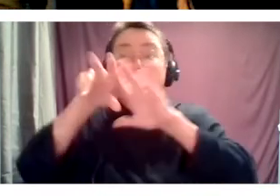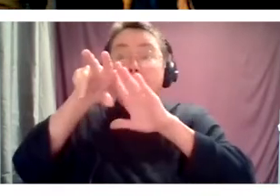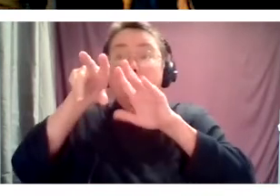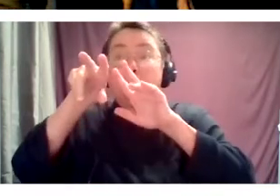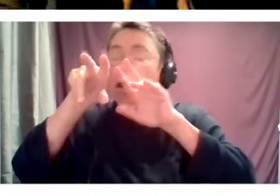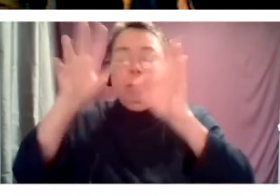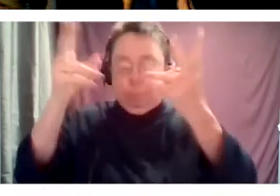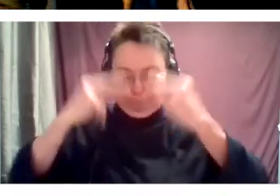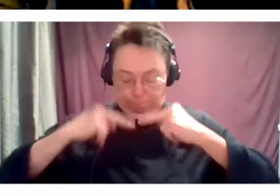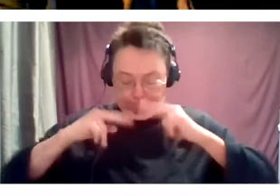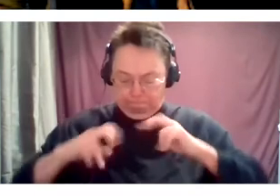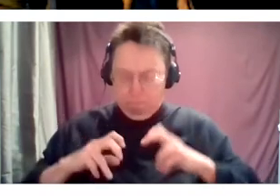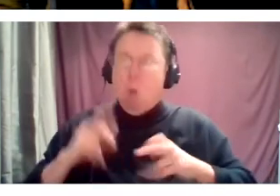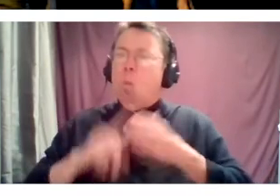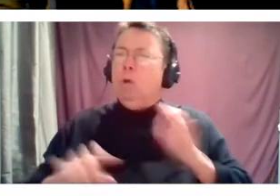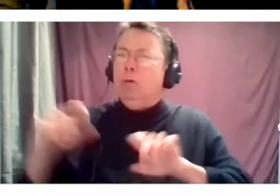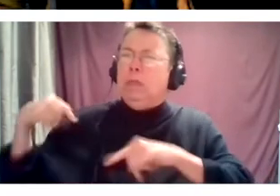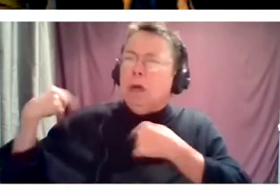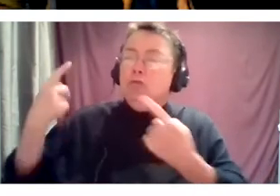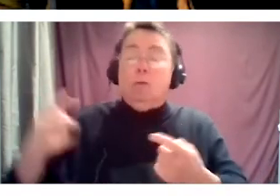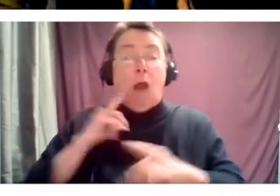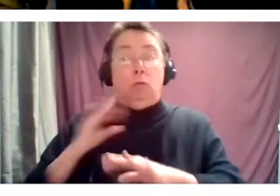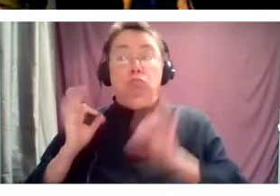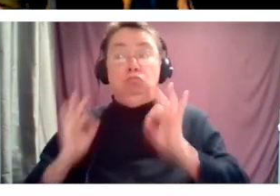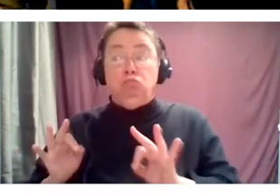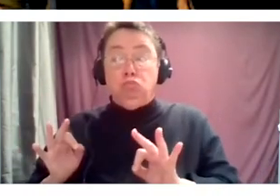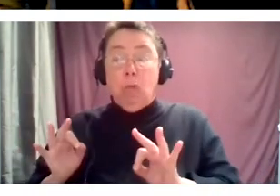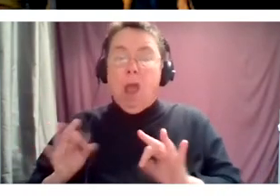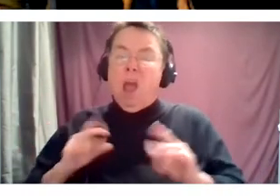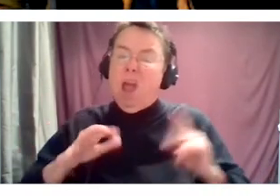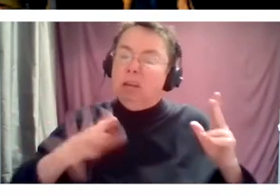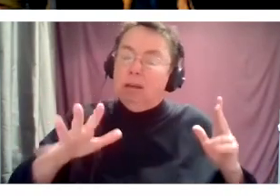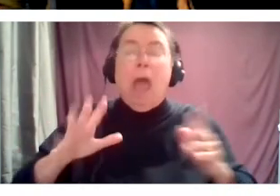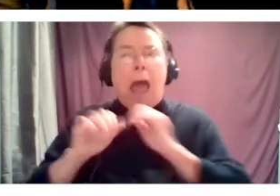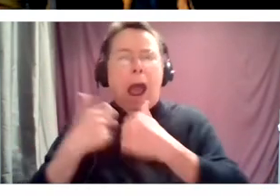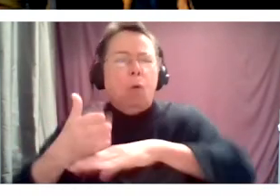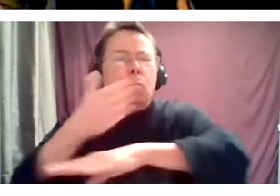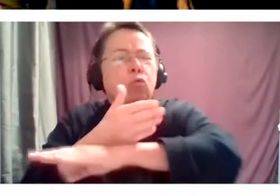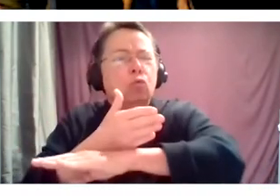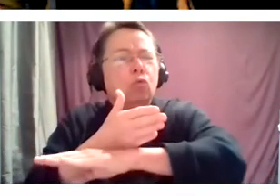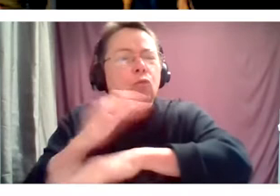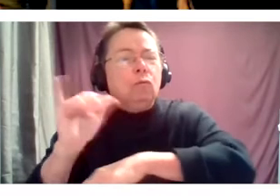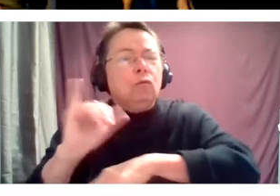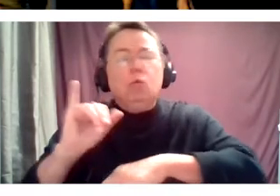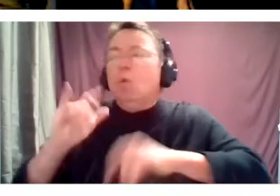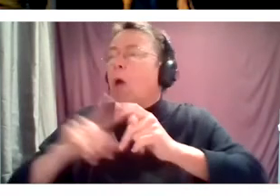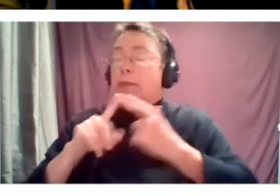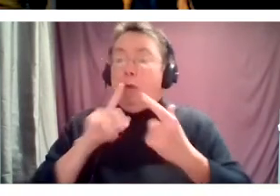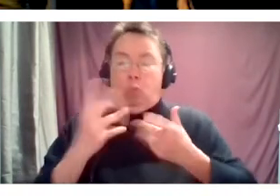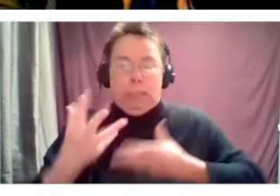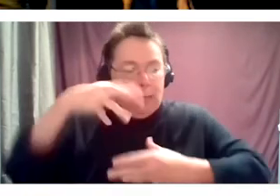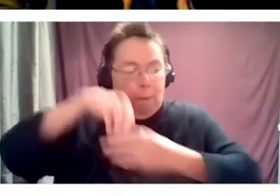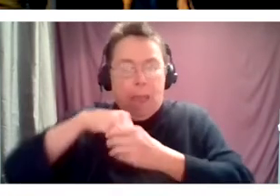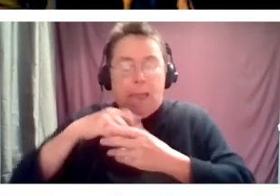where we've been, the things that we've done well, but also how can we do those things better and to really take time to participate in some of the amazing